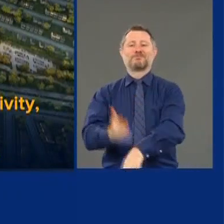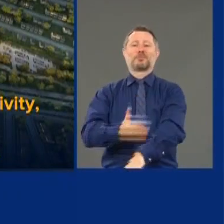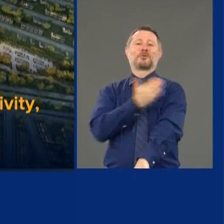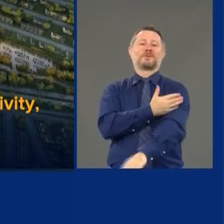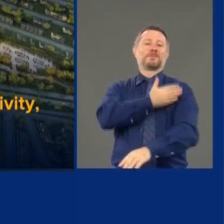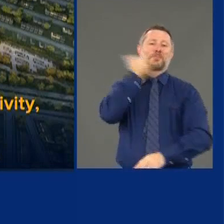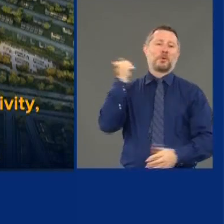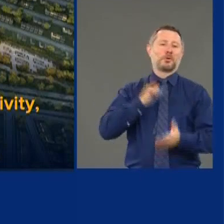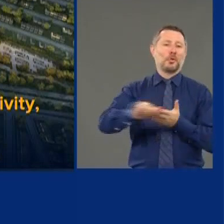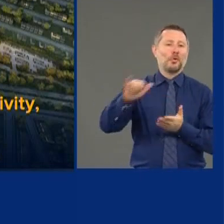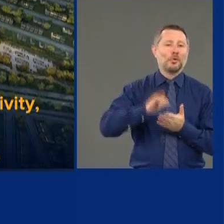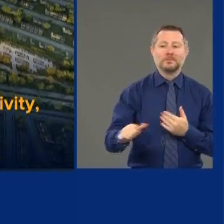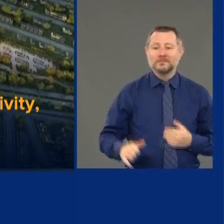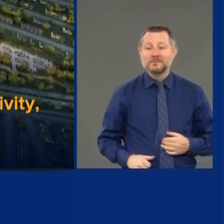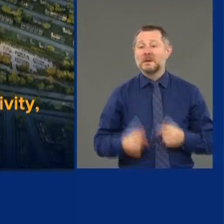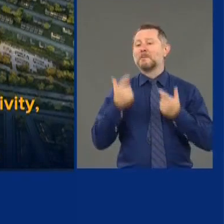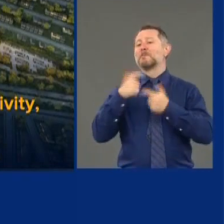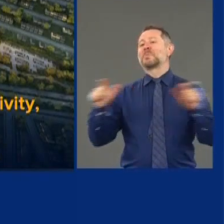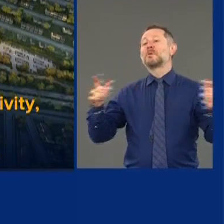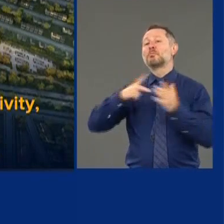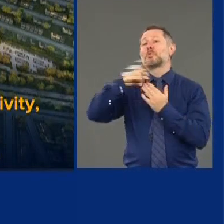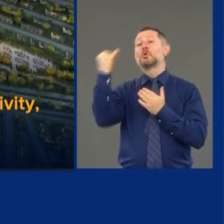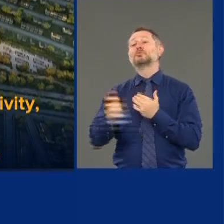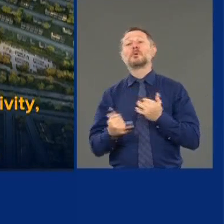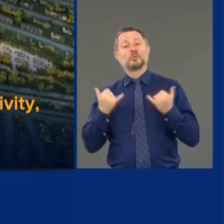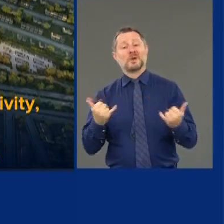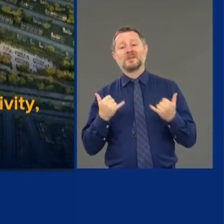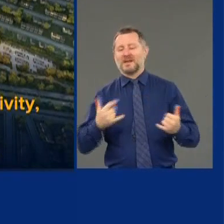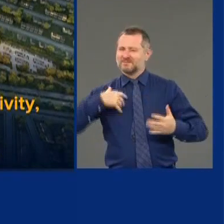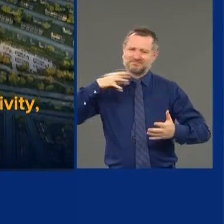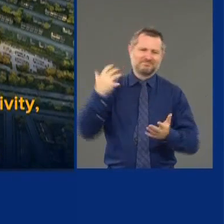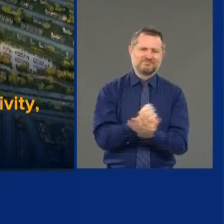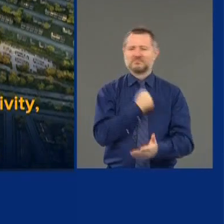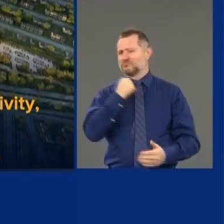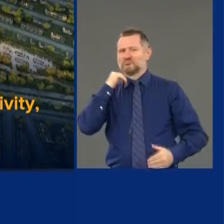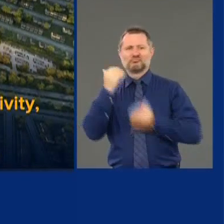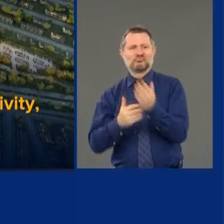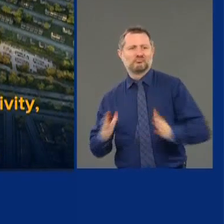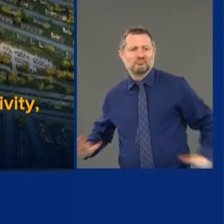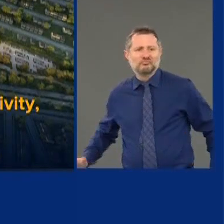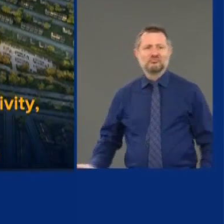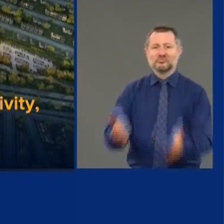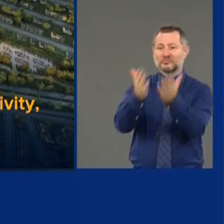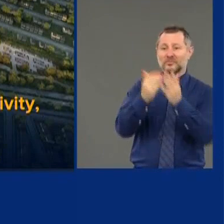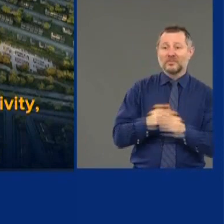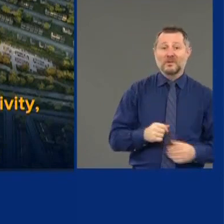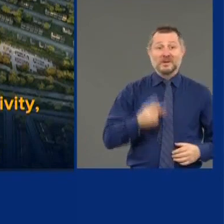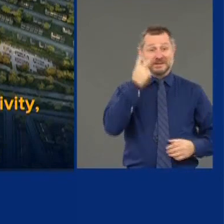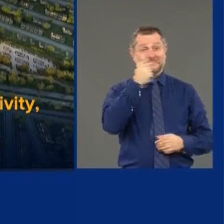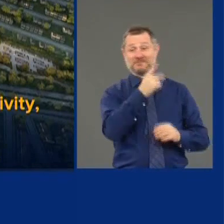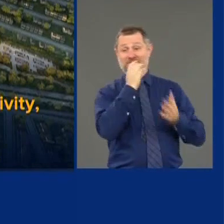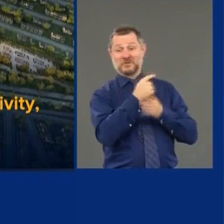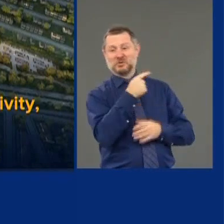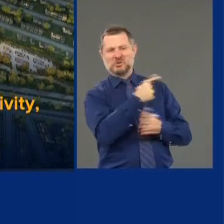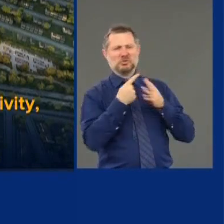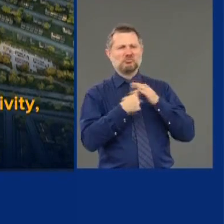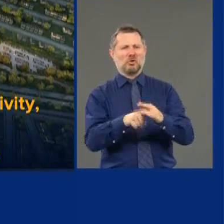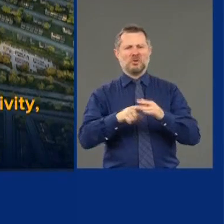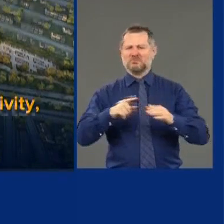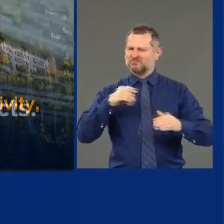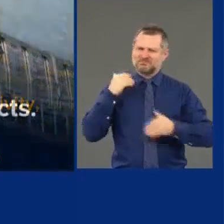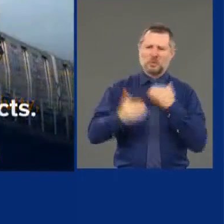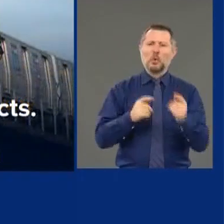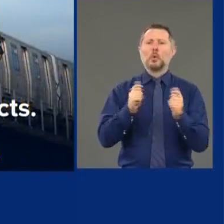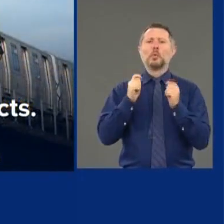Let's take those big projects that we have to do and let's energize them. Let's really get them moving and get them moving